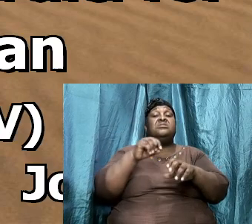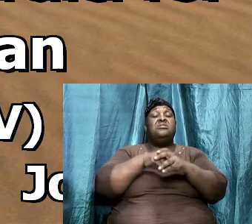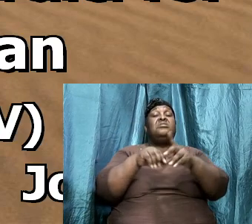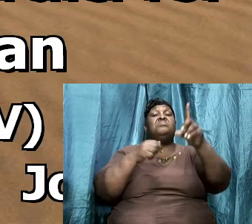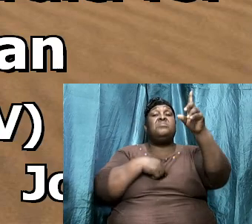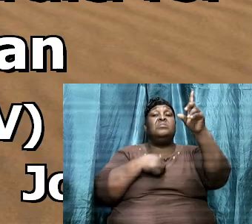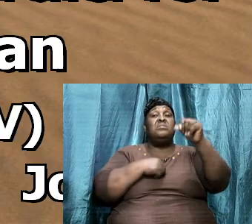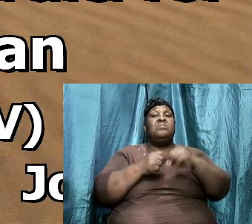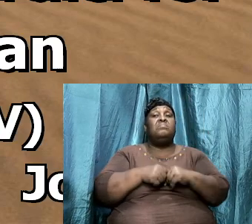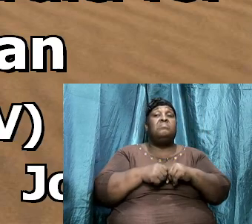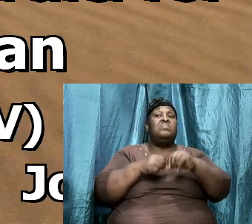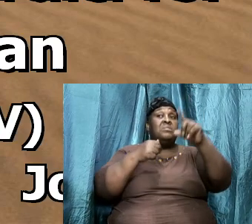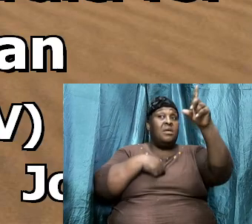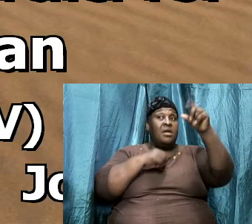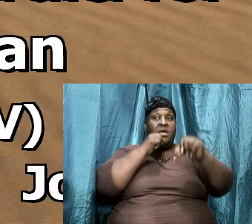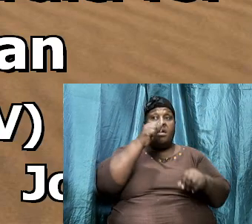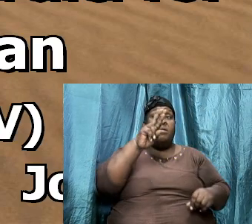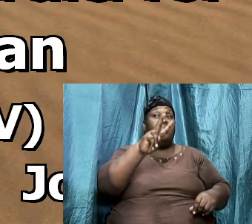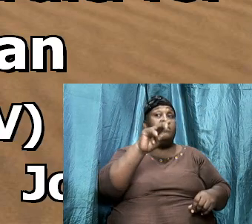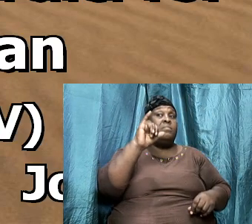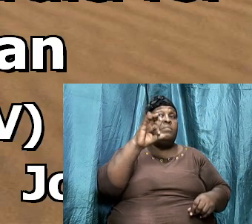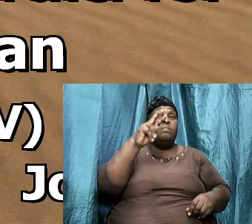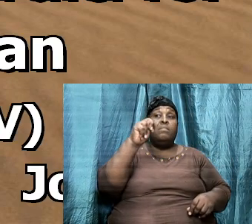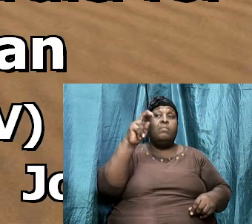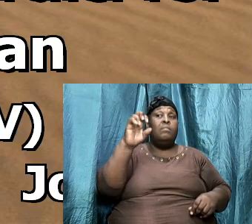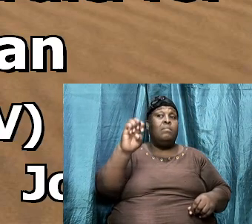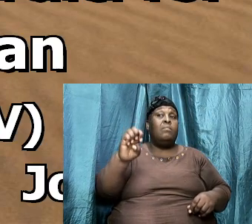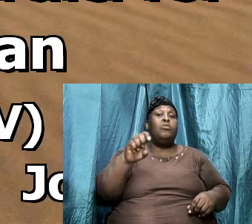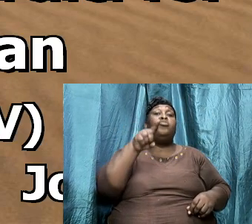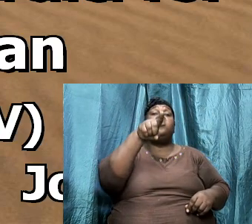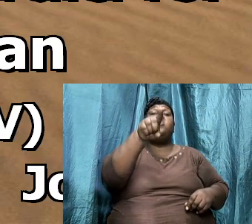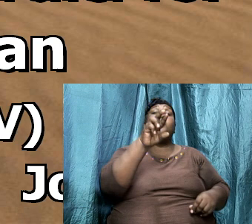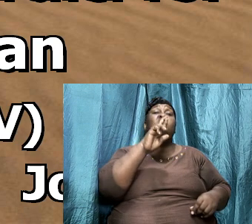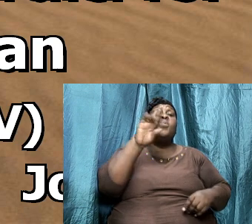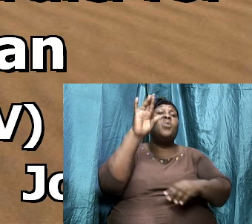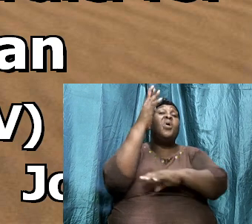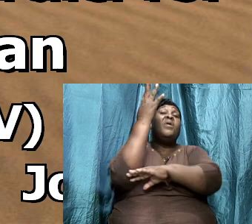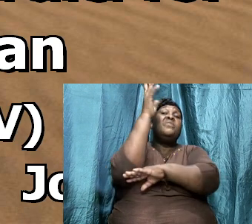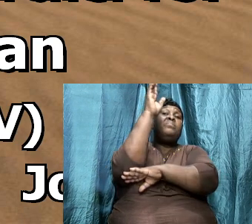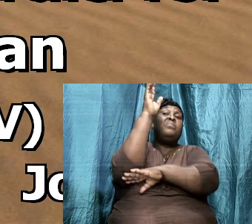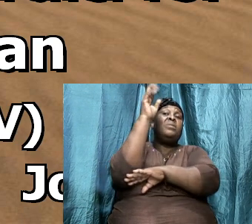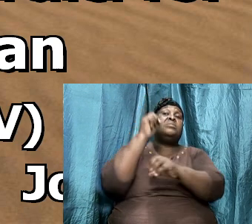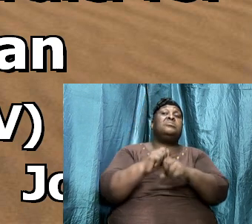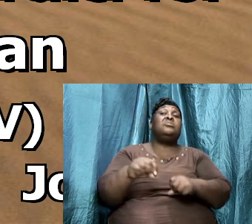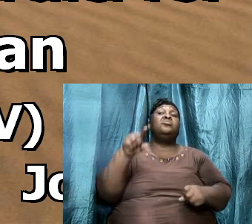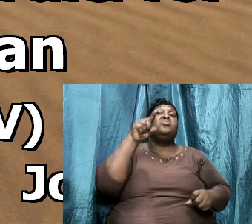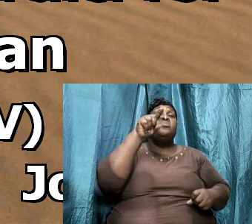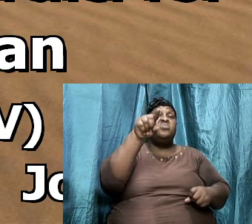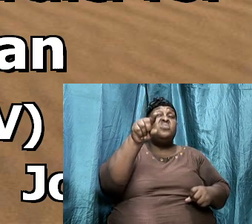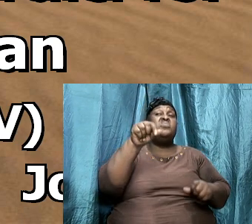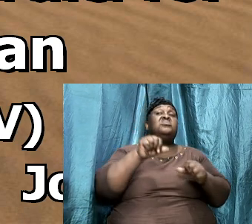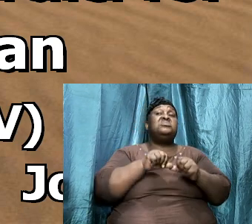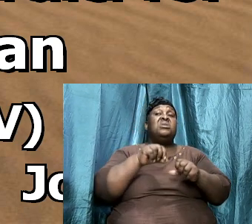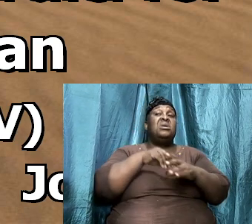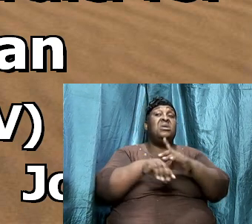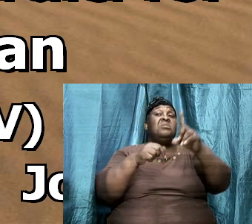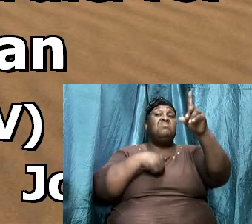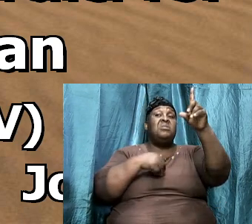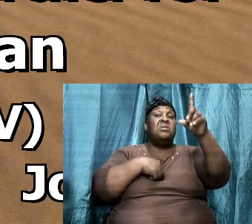I am the vine he are the branches he that abided in me